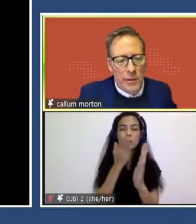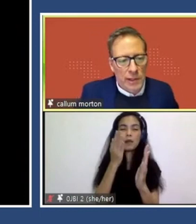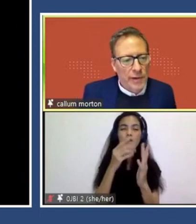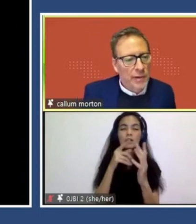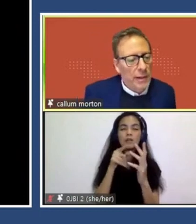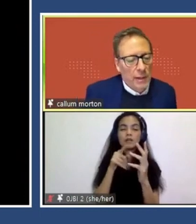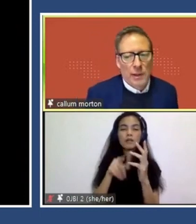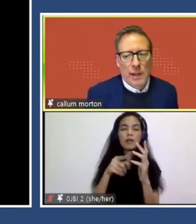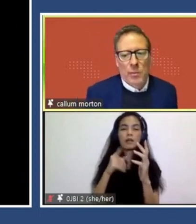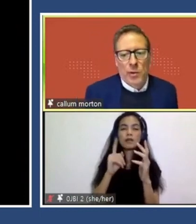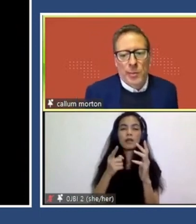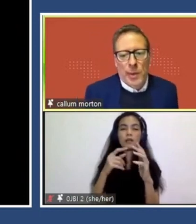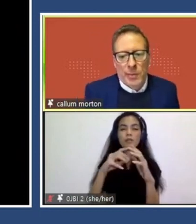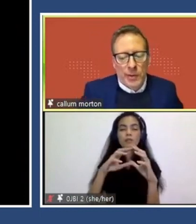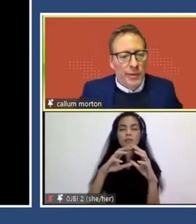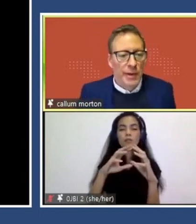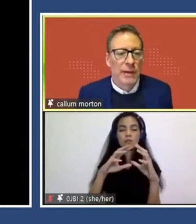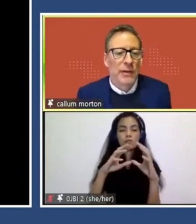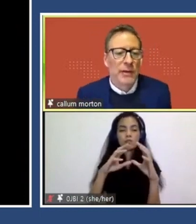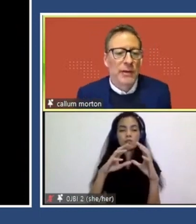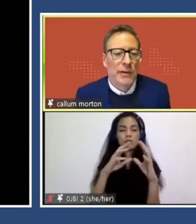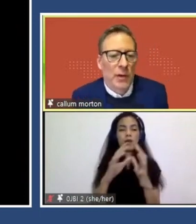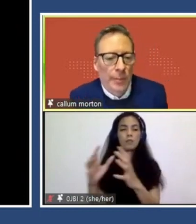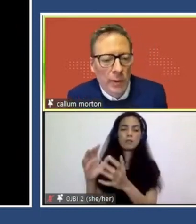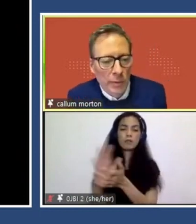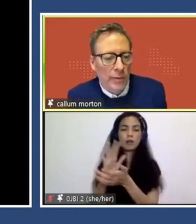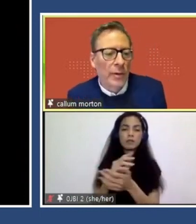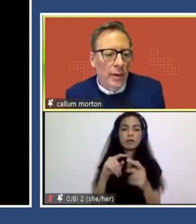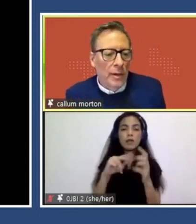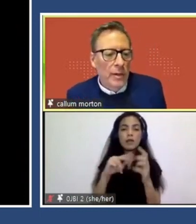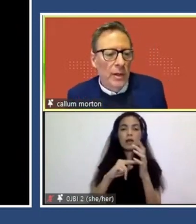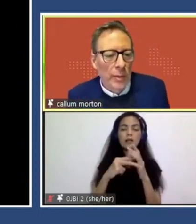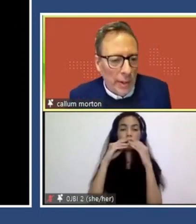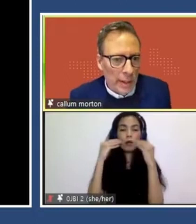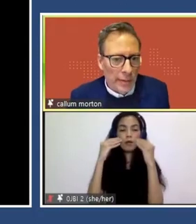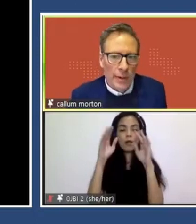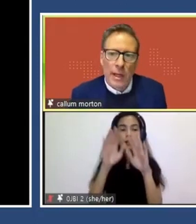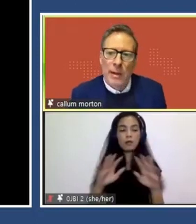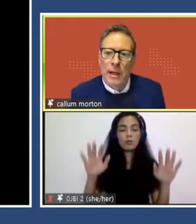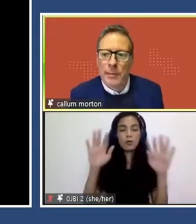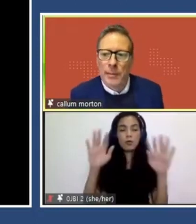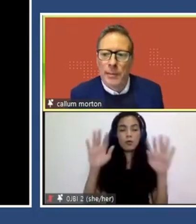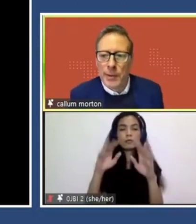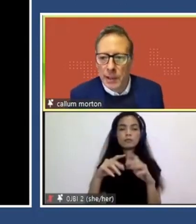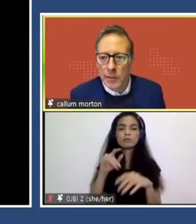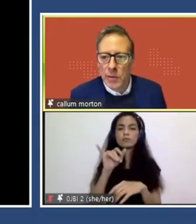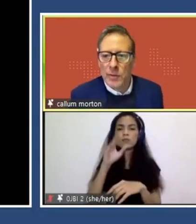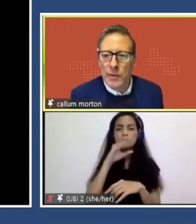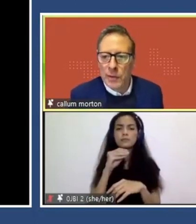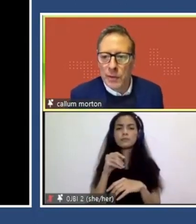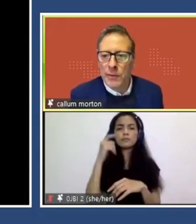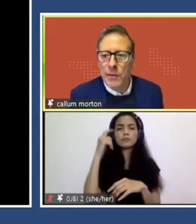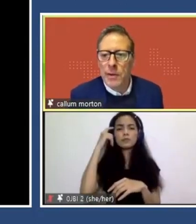finishes are ecologically friendly, water-based materials and give off no pollutants. So, you know, it was a, it was a, um, particularly